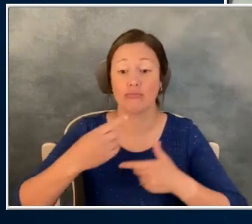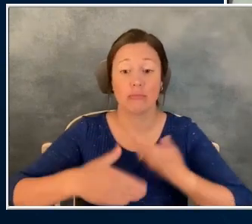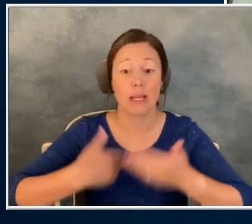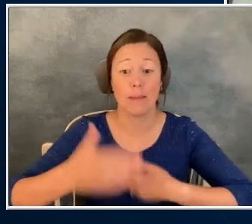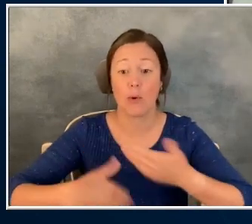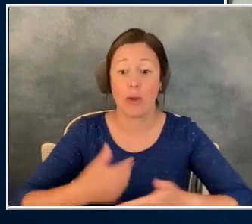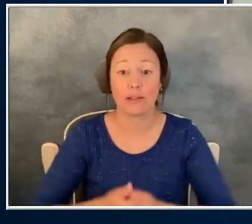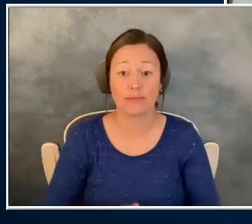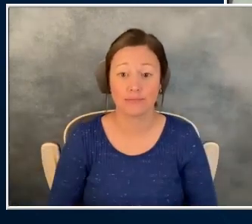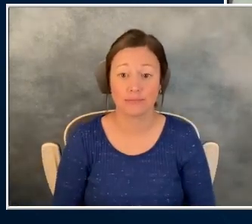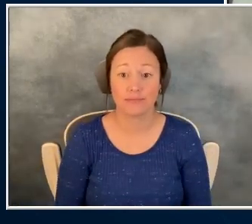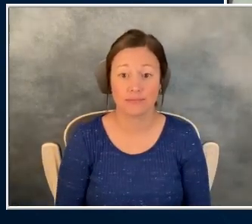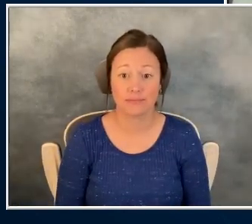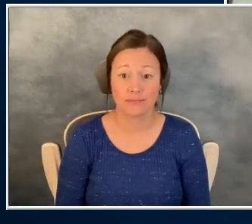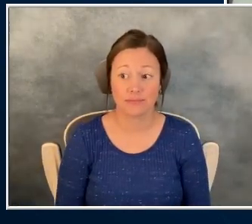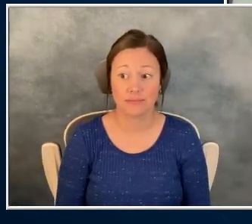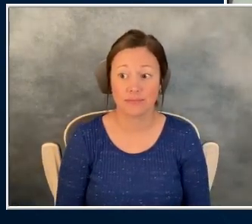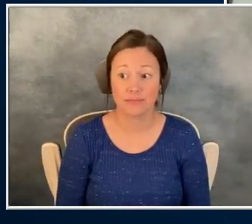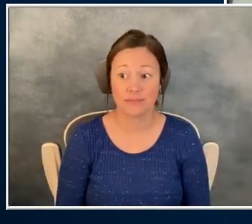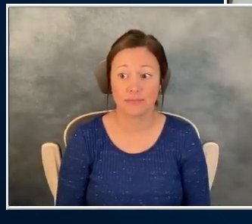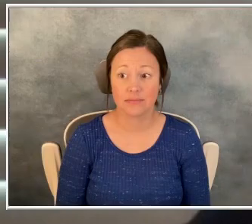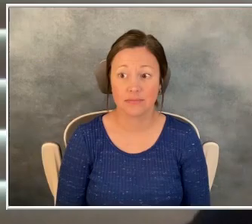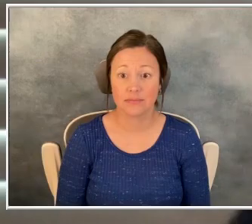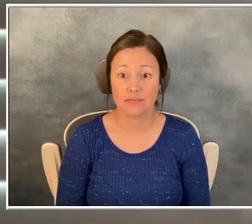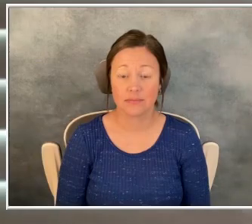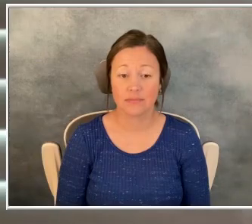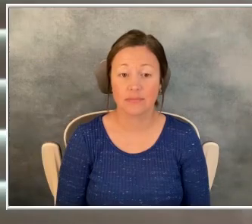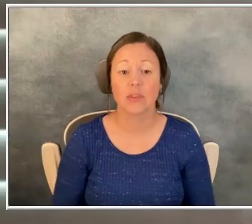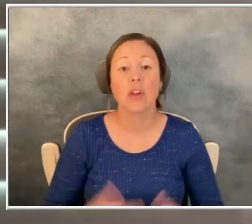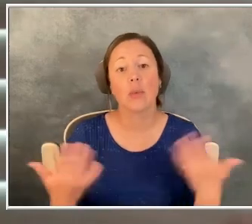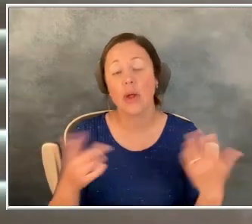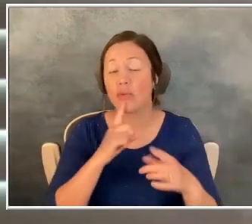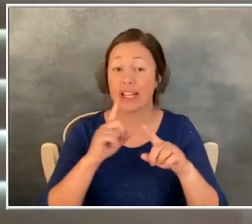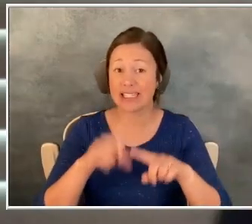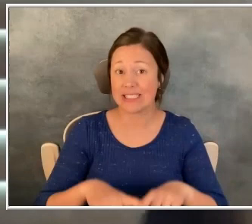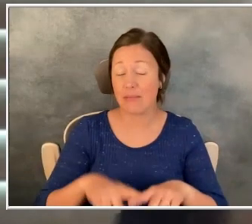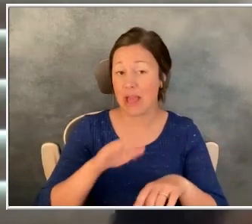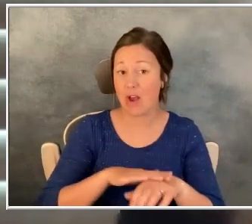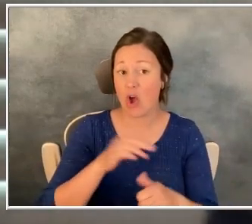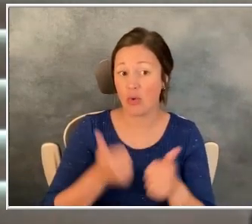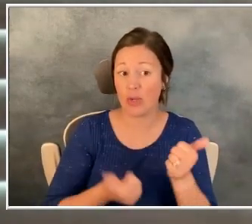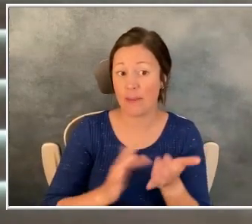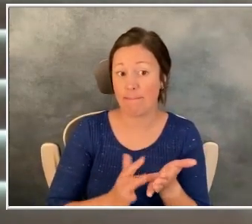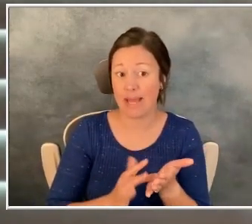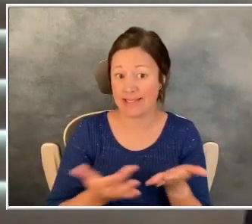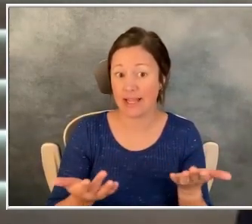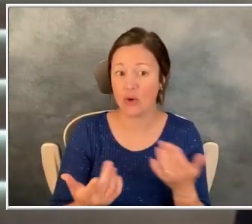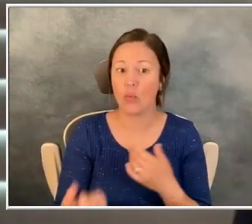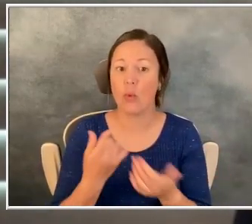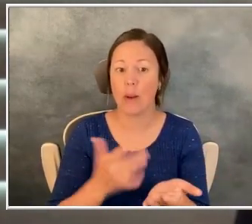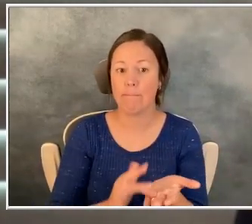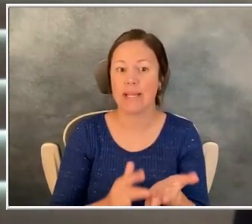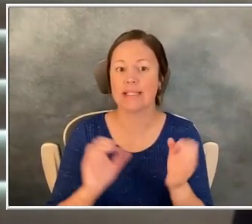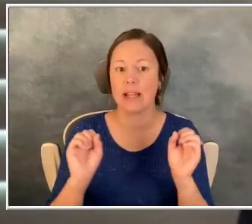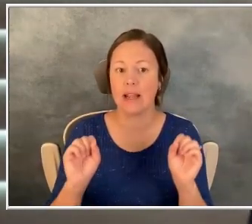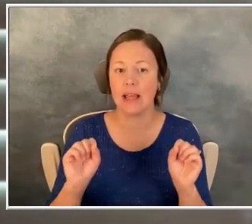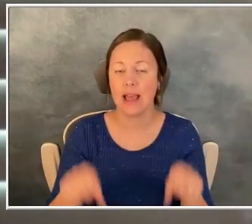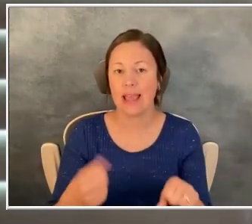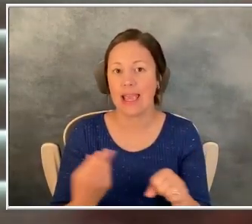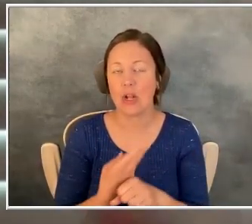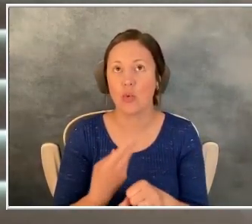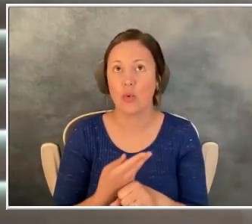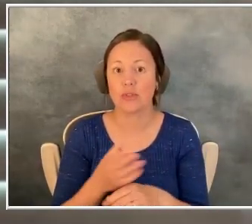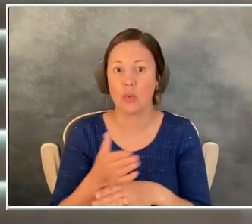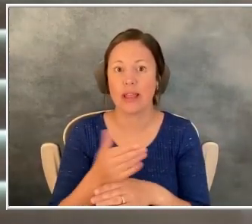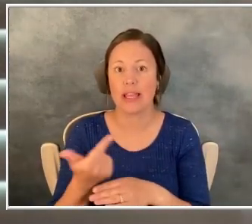dose? Yeah. You, you pretty much just, depending on which one I'm like, there's one of the drugs I can take within